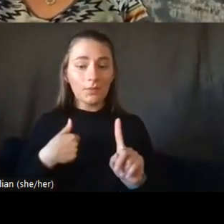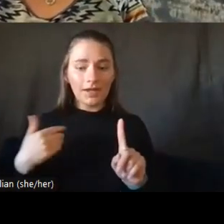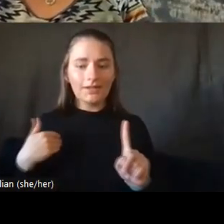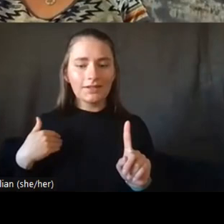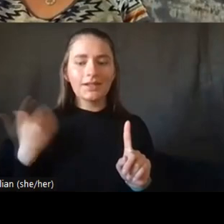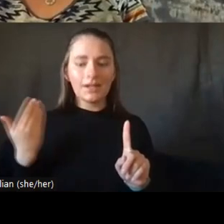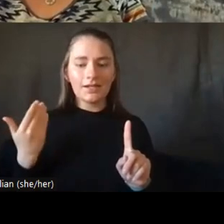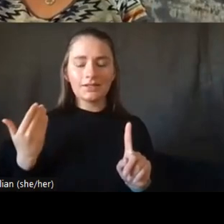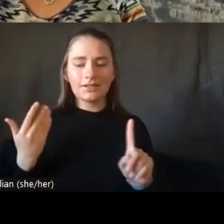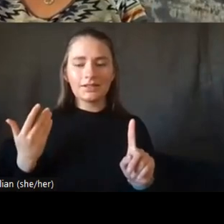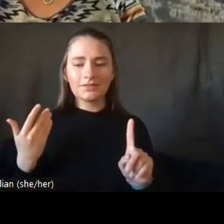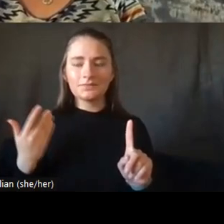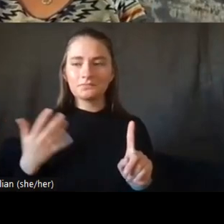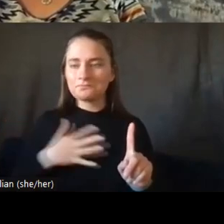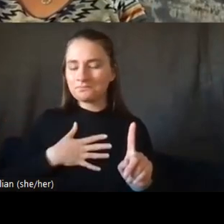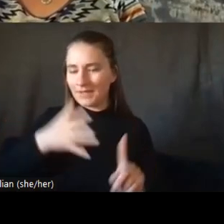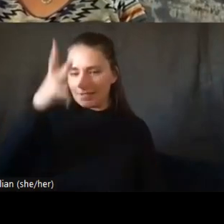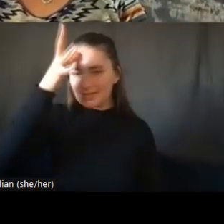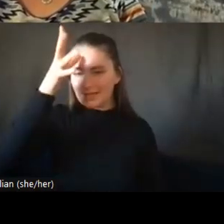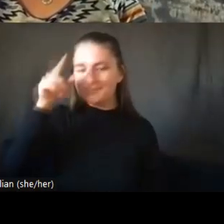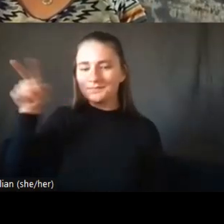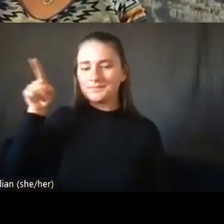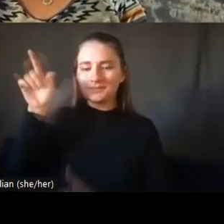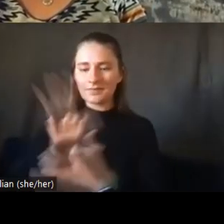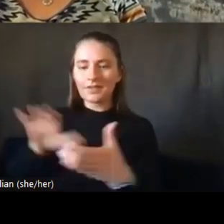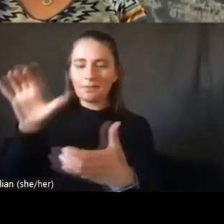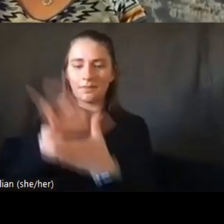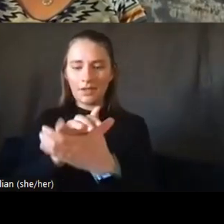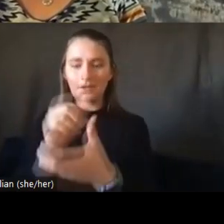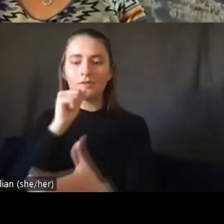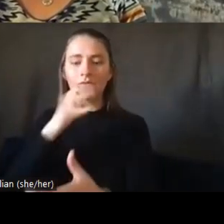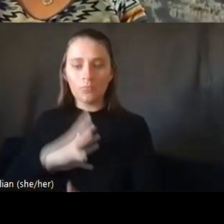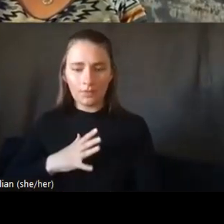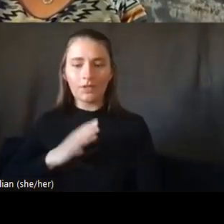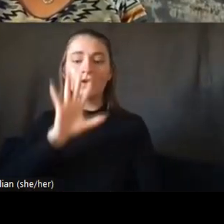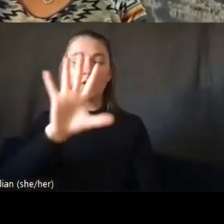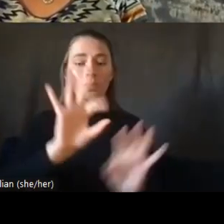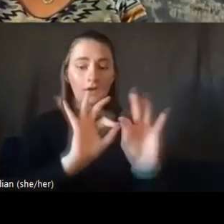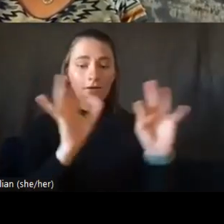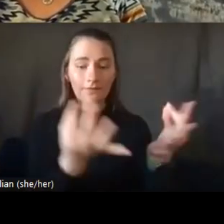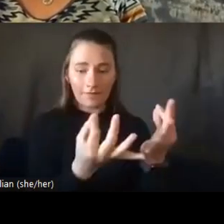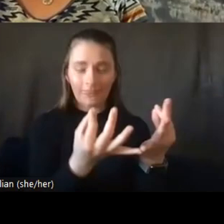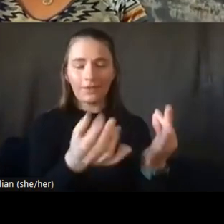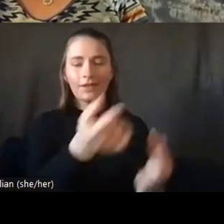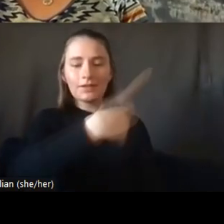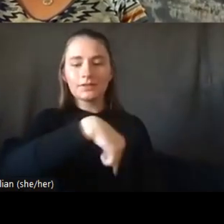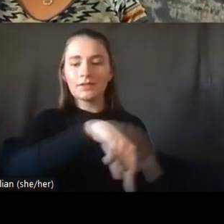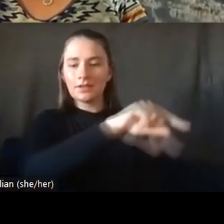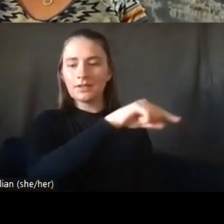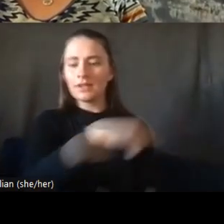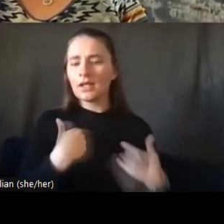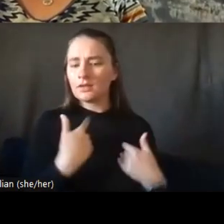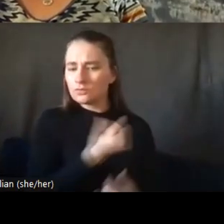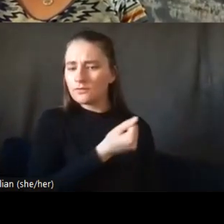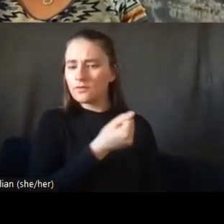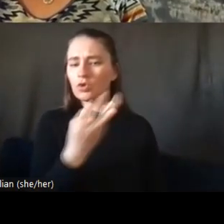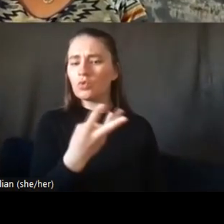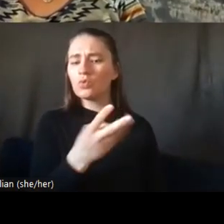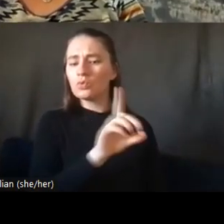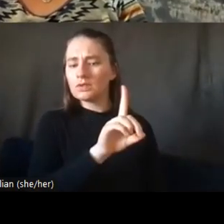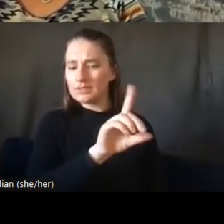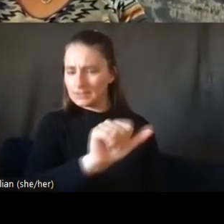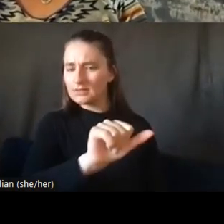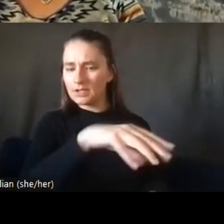my dad, he married a lady and her family members had some disabilities in their